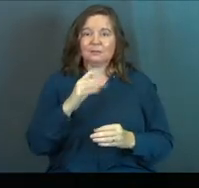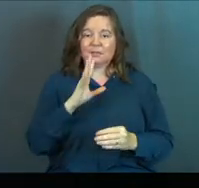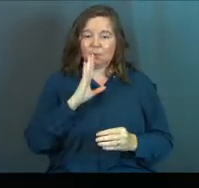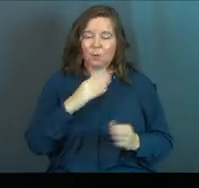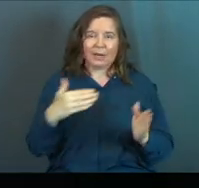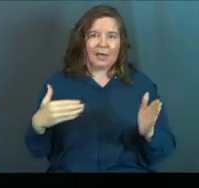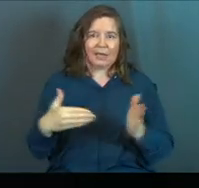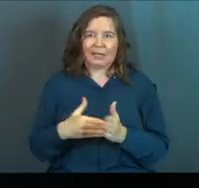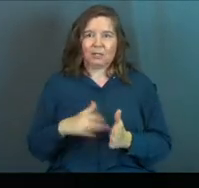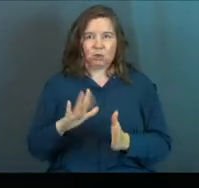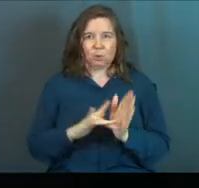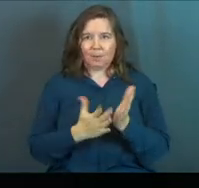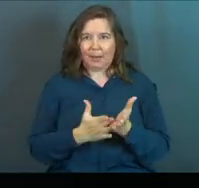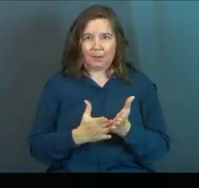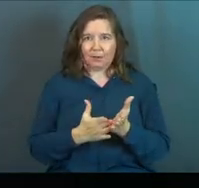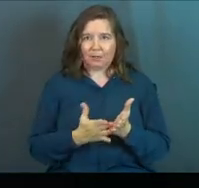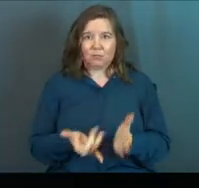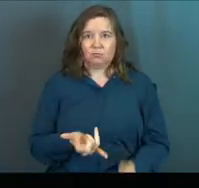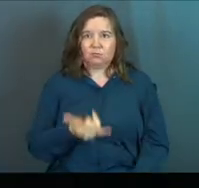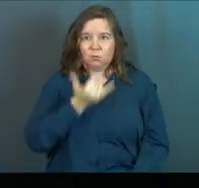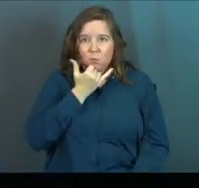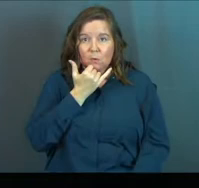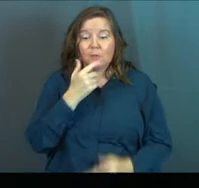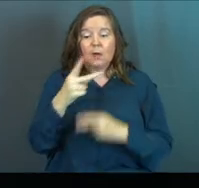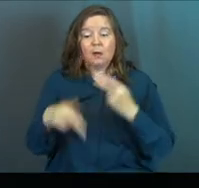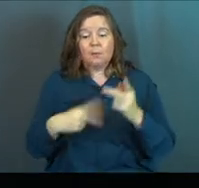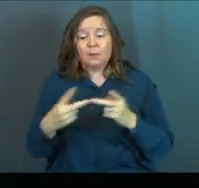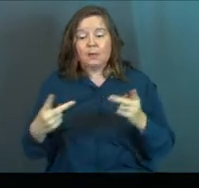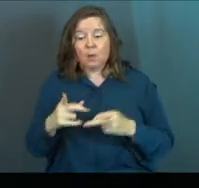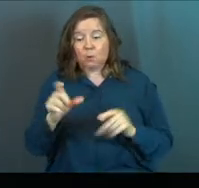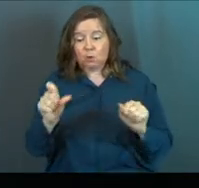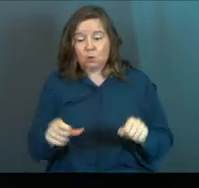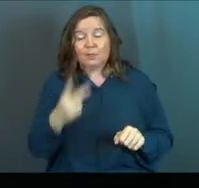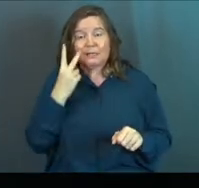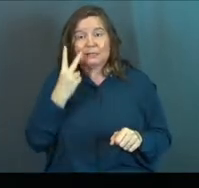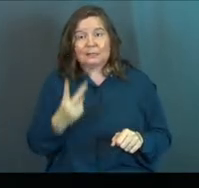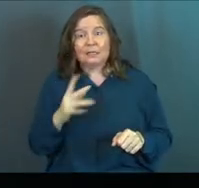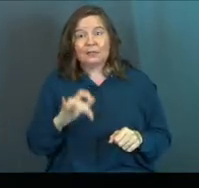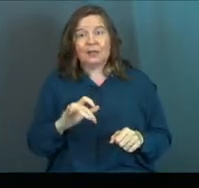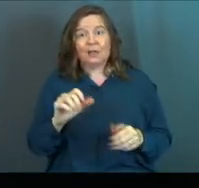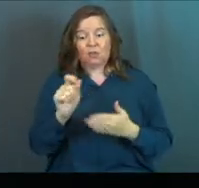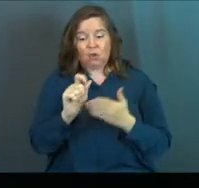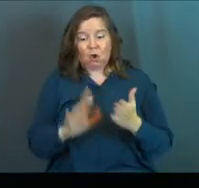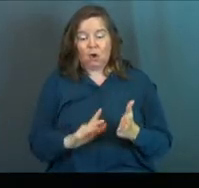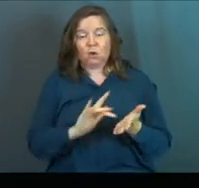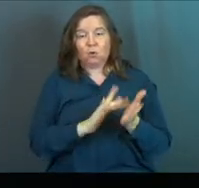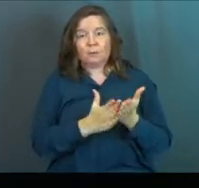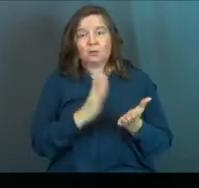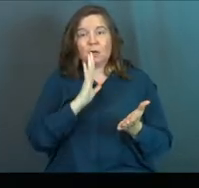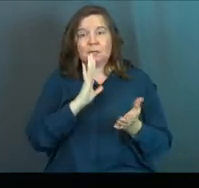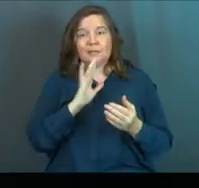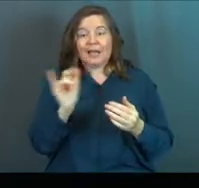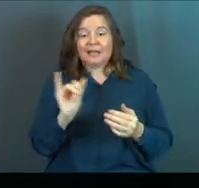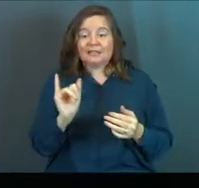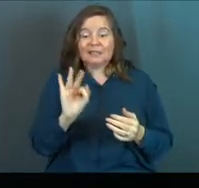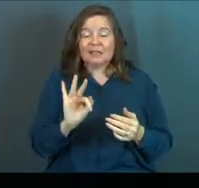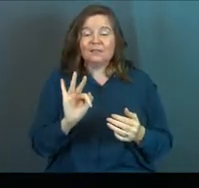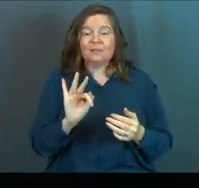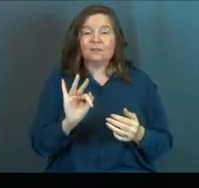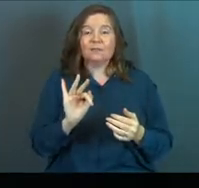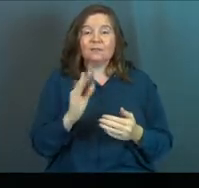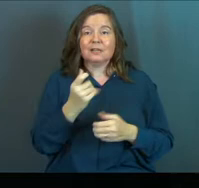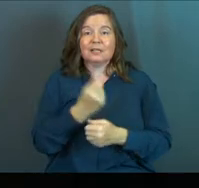spoken against in your Bibles. There are spots where you can see that the authors of Scripture are speaking as if